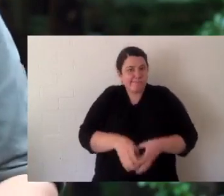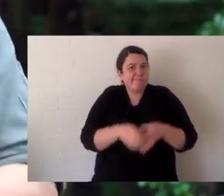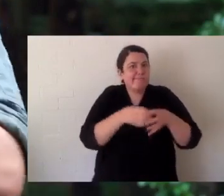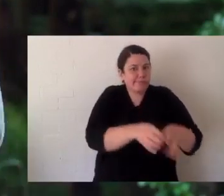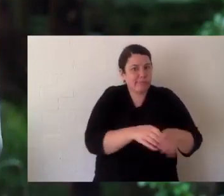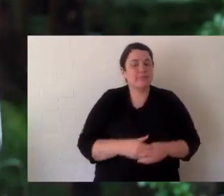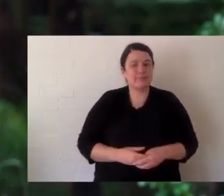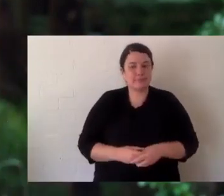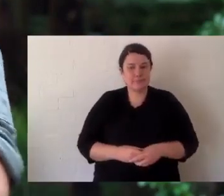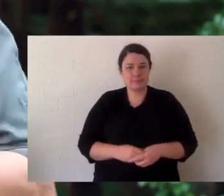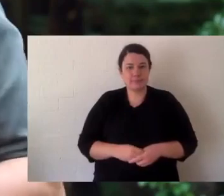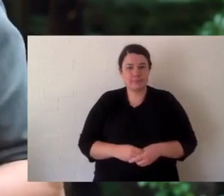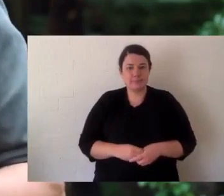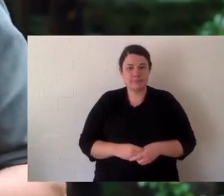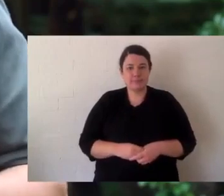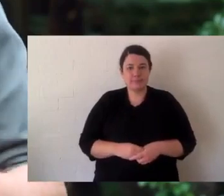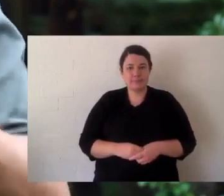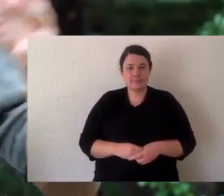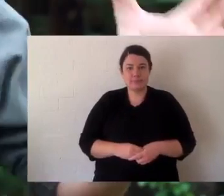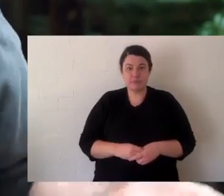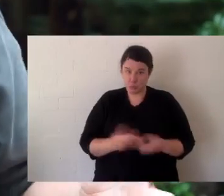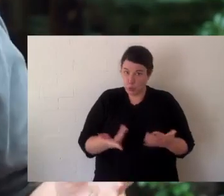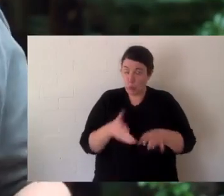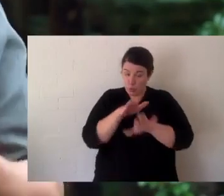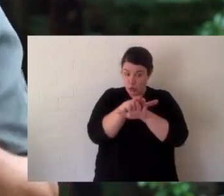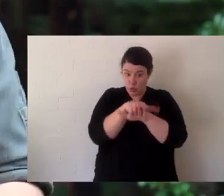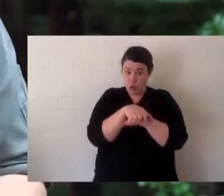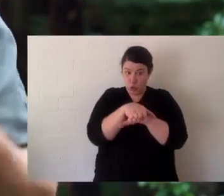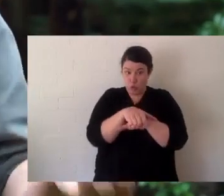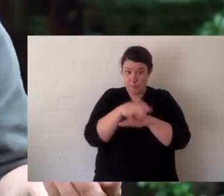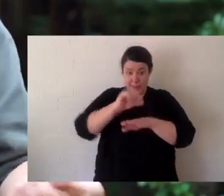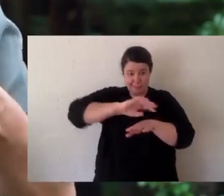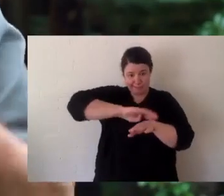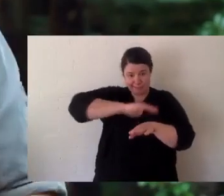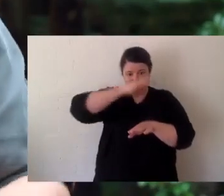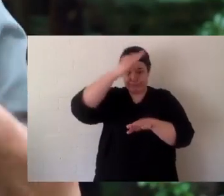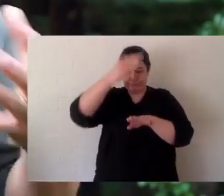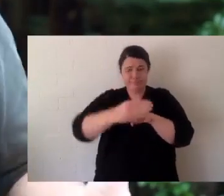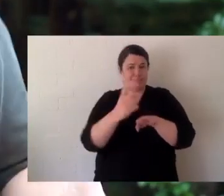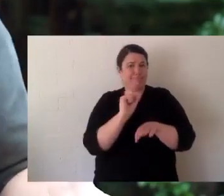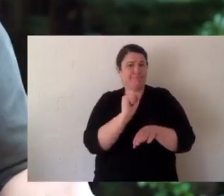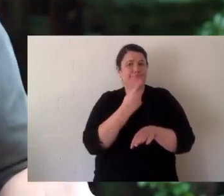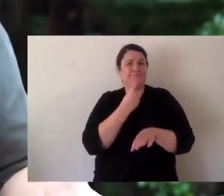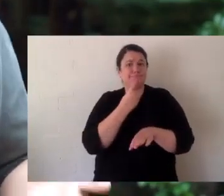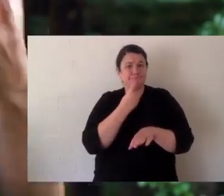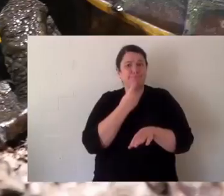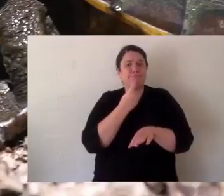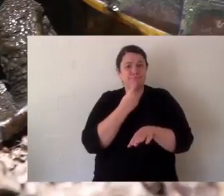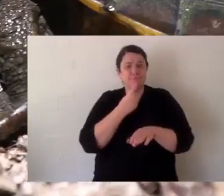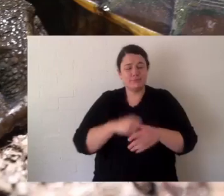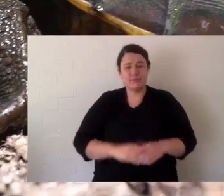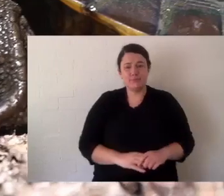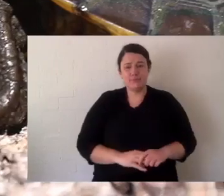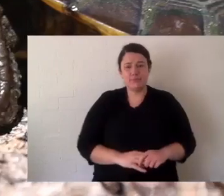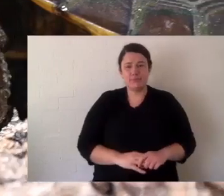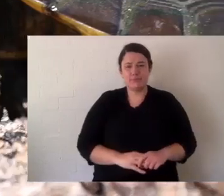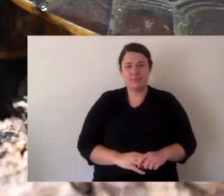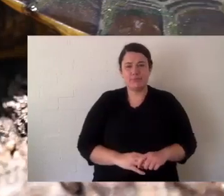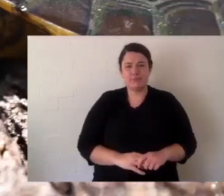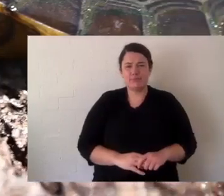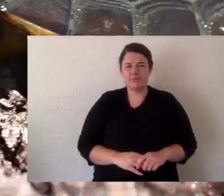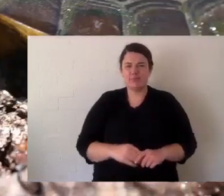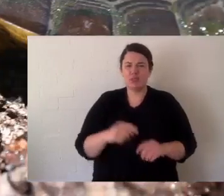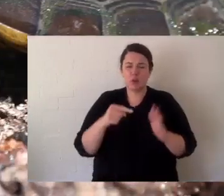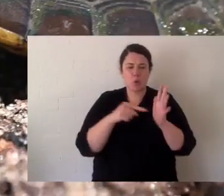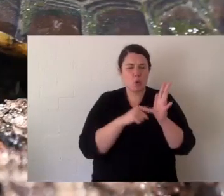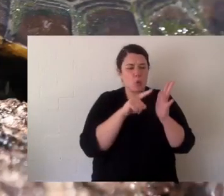come onto the land to lay their eggs. But let's go through some of their external features, their physical features. Now they're turtles so